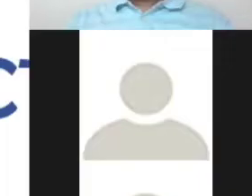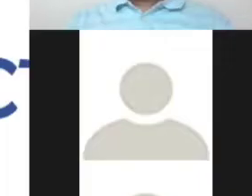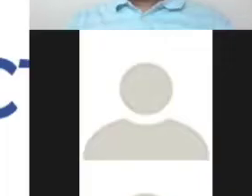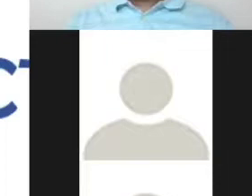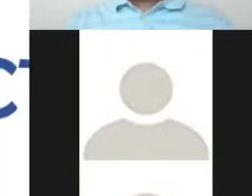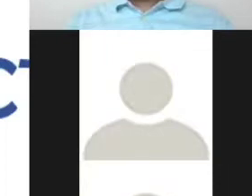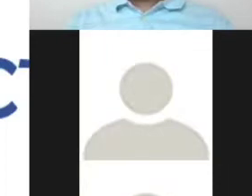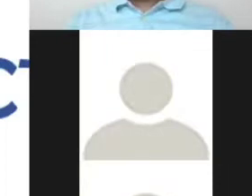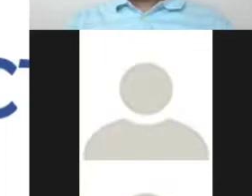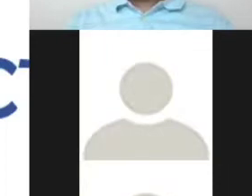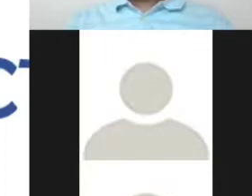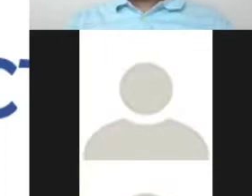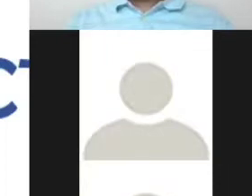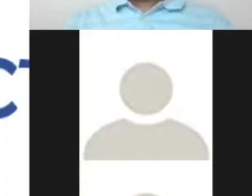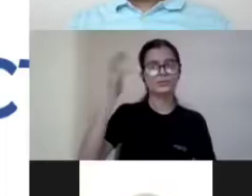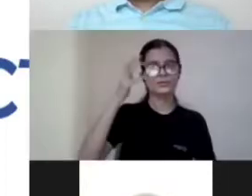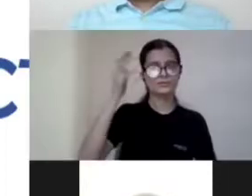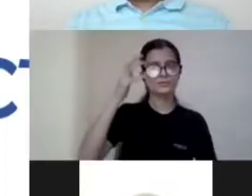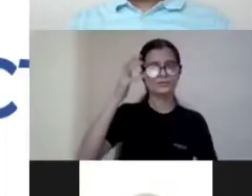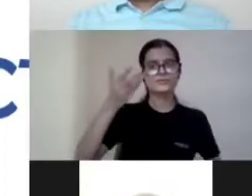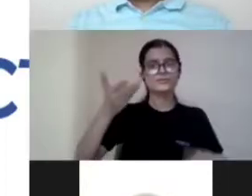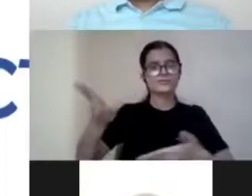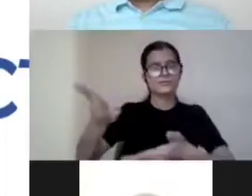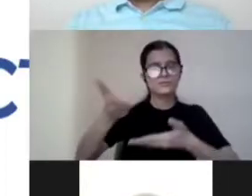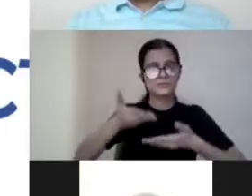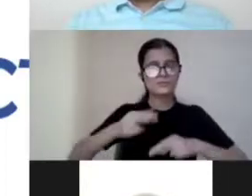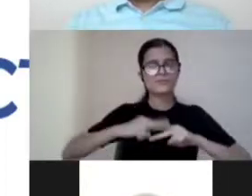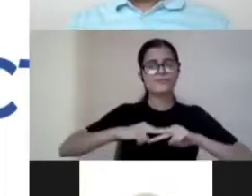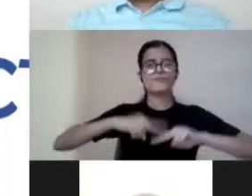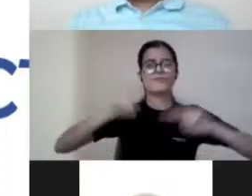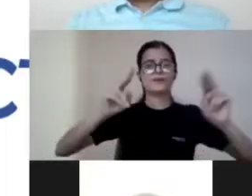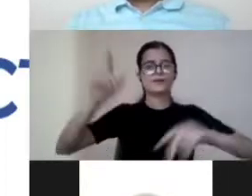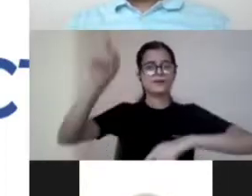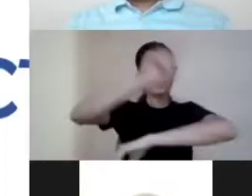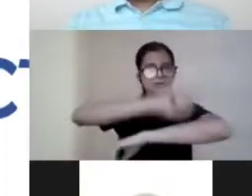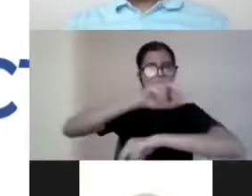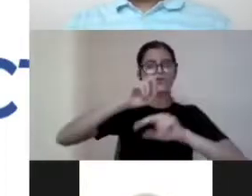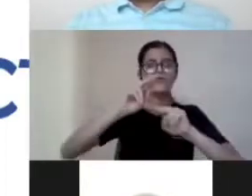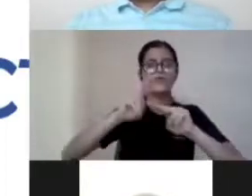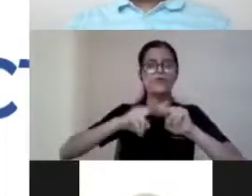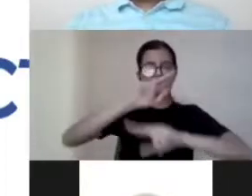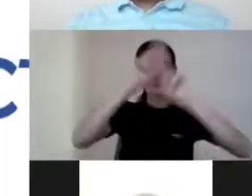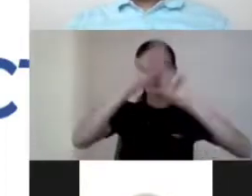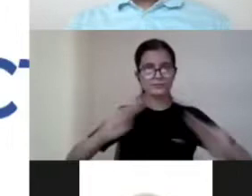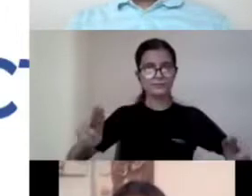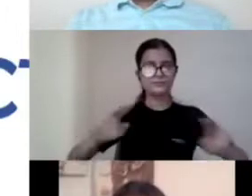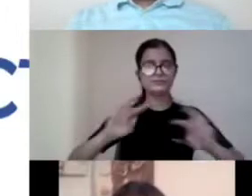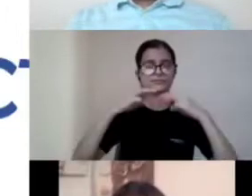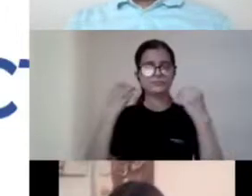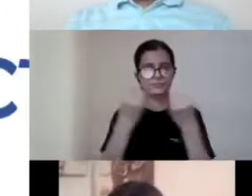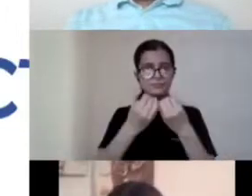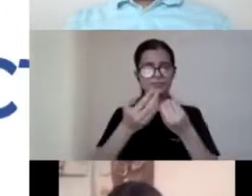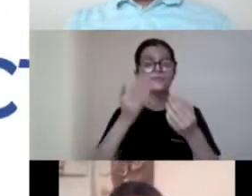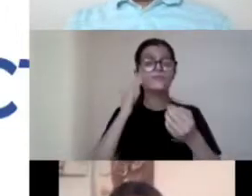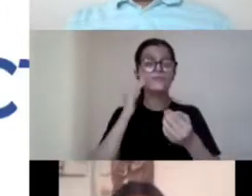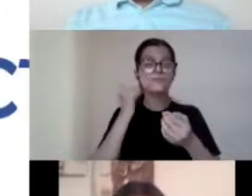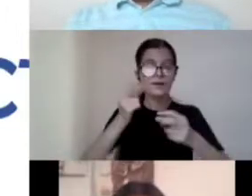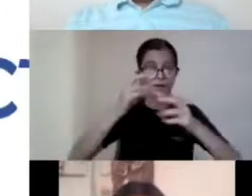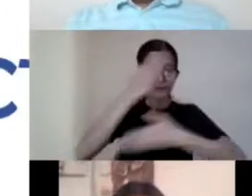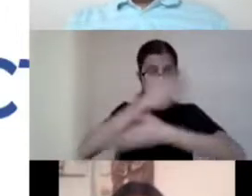Good afternoon and welcome to the final day of the international webinar on why does disability research matter.